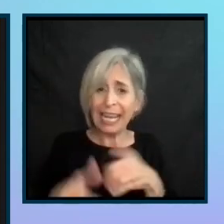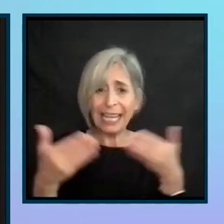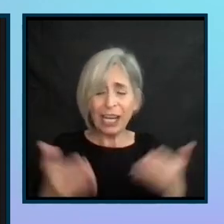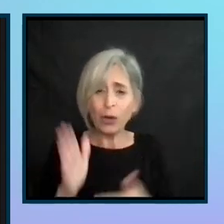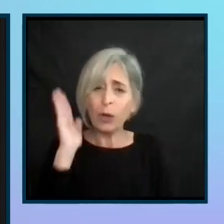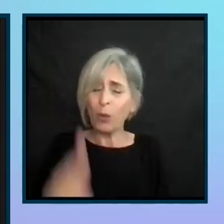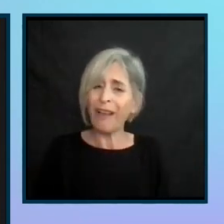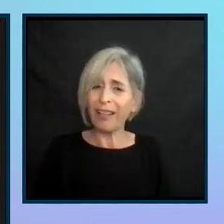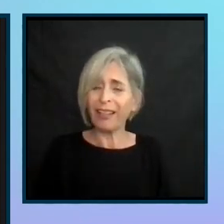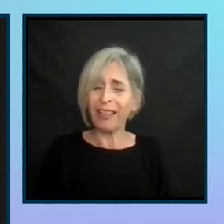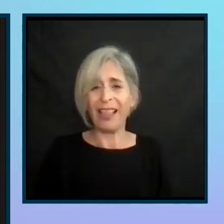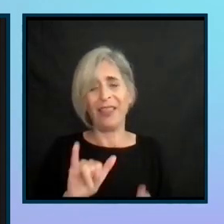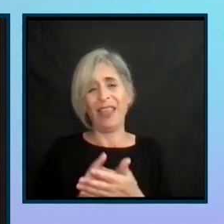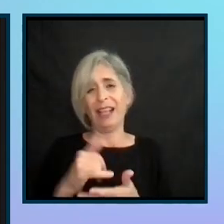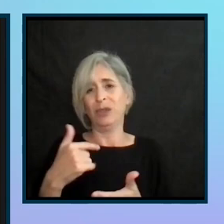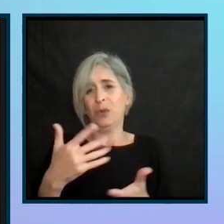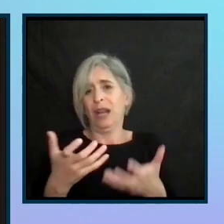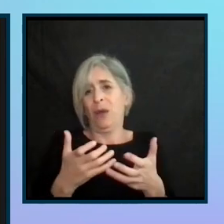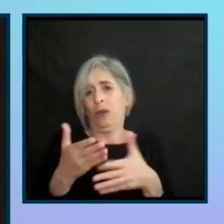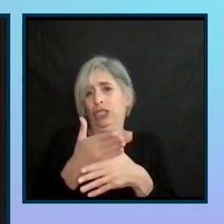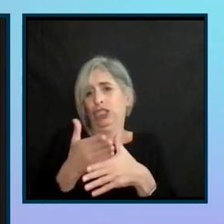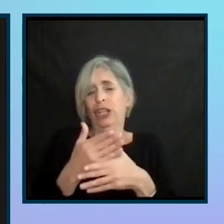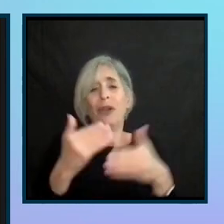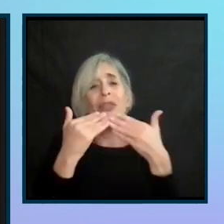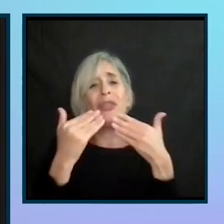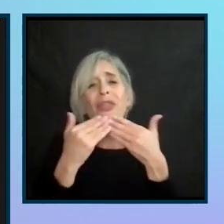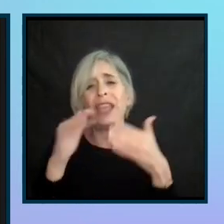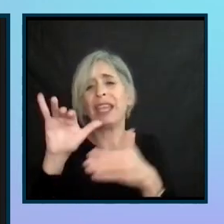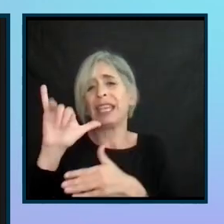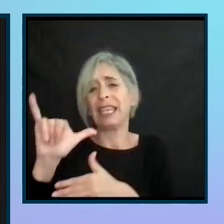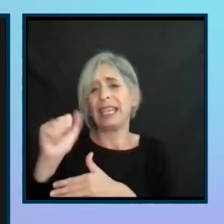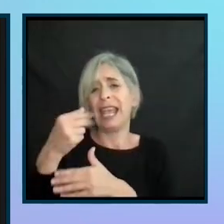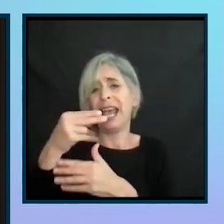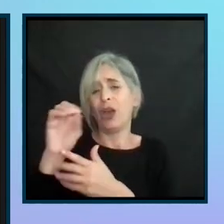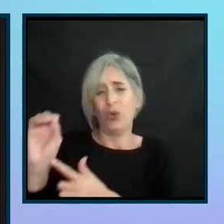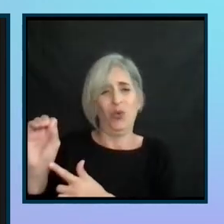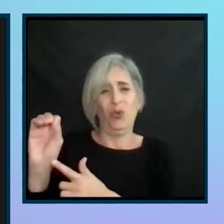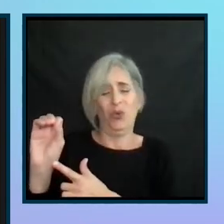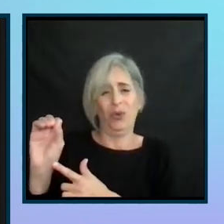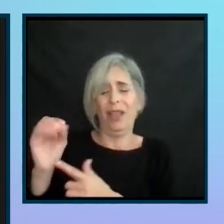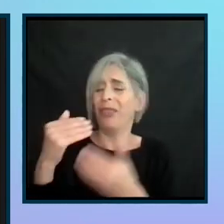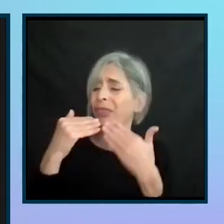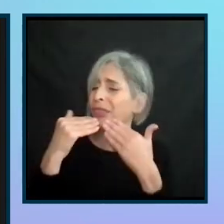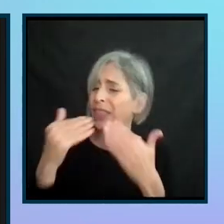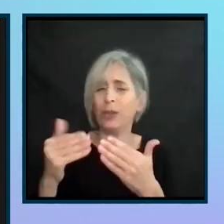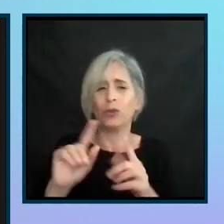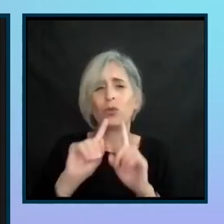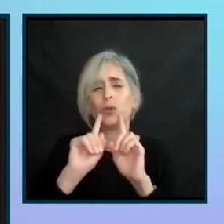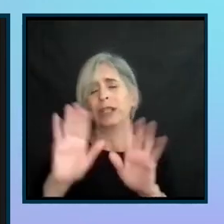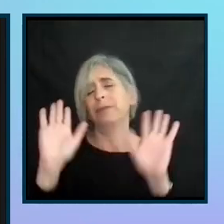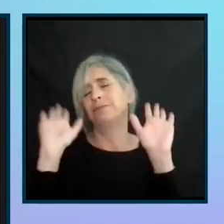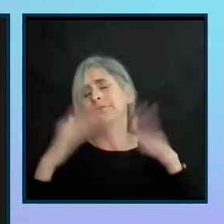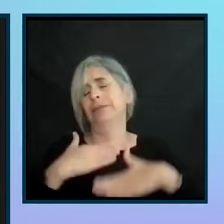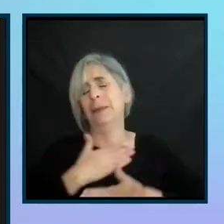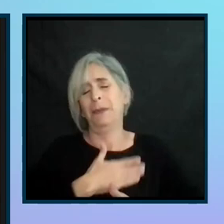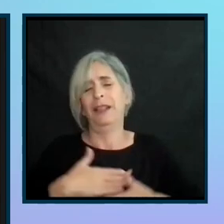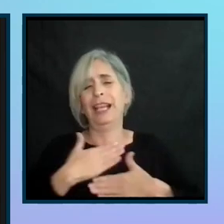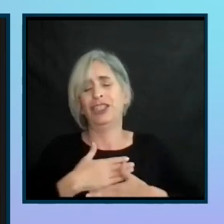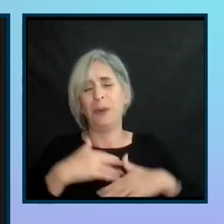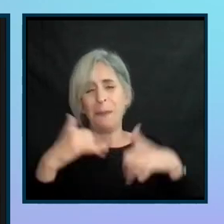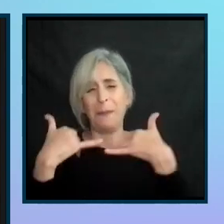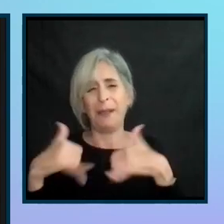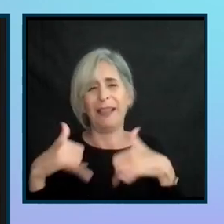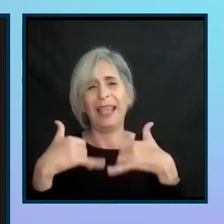So that's what I, I'd like to thank Yahoo and for what they've done. And it's really been a pleasure playing fantasy